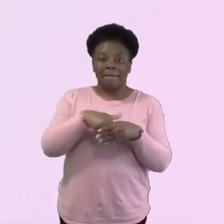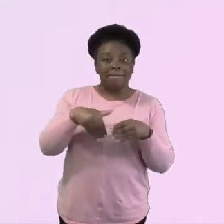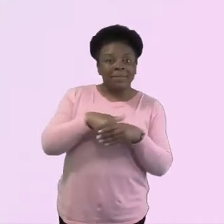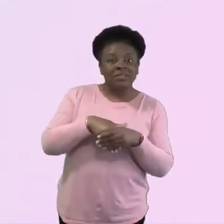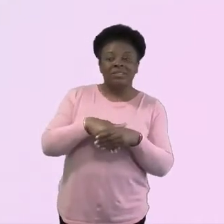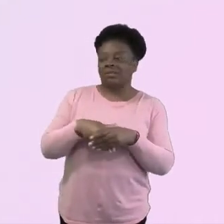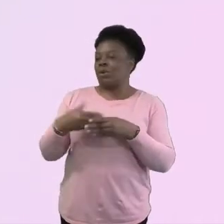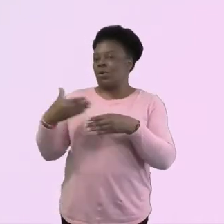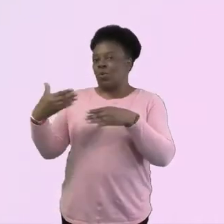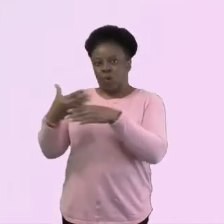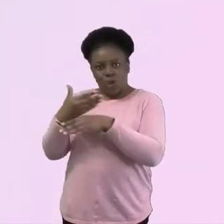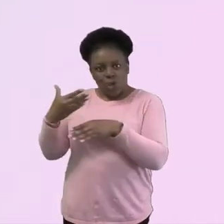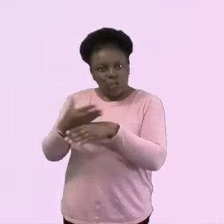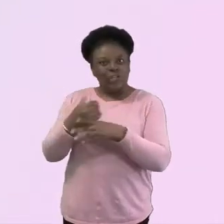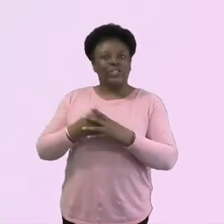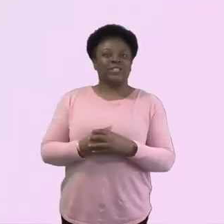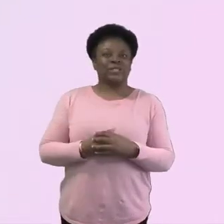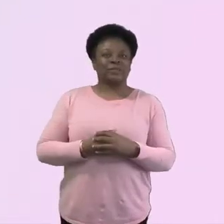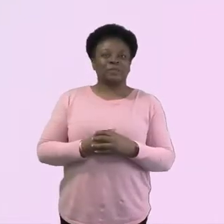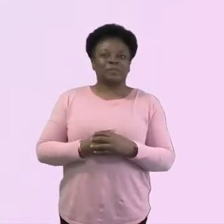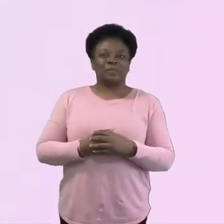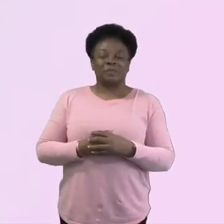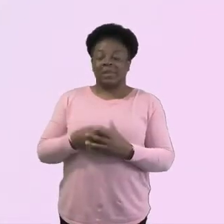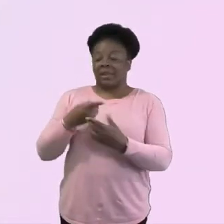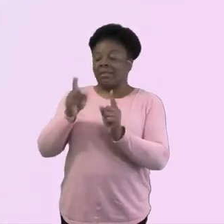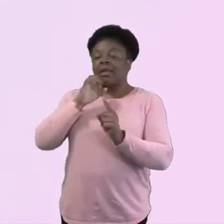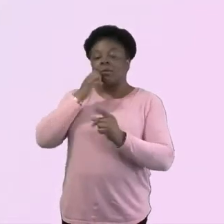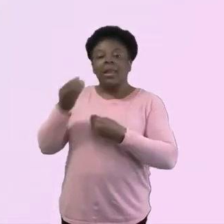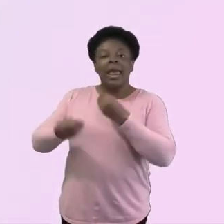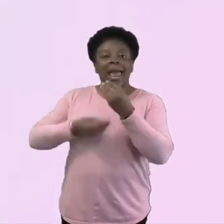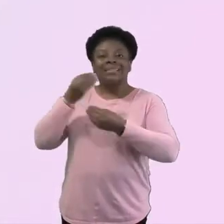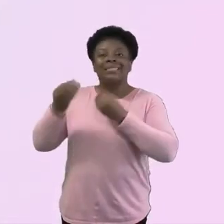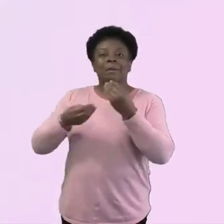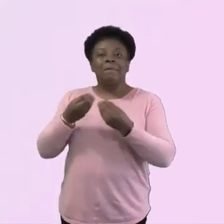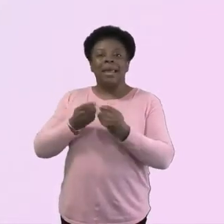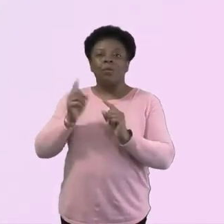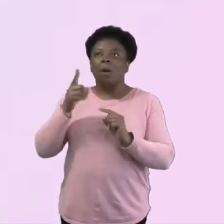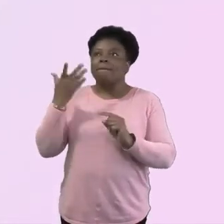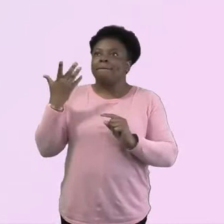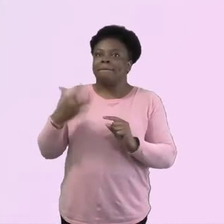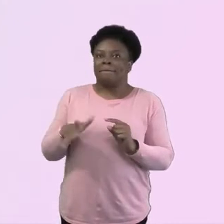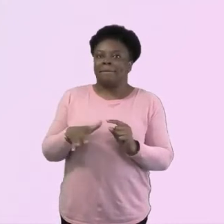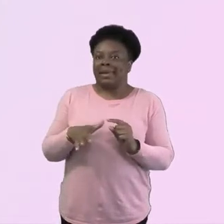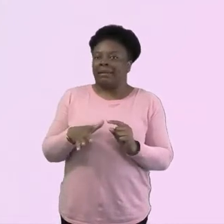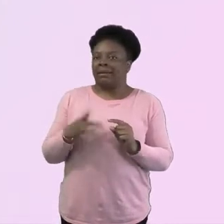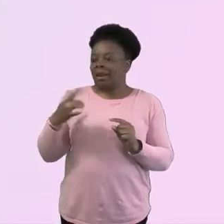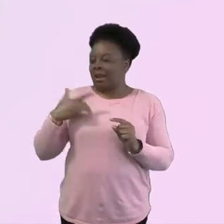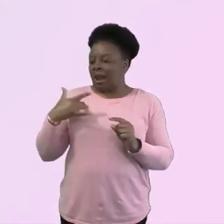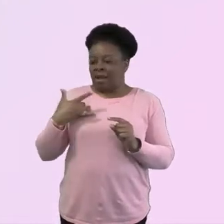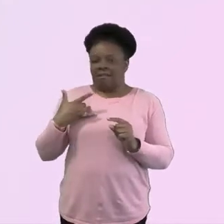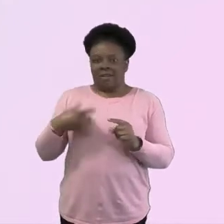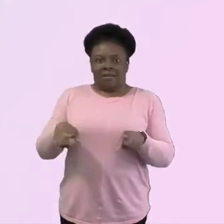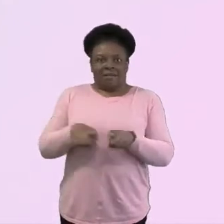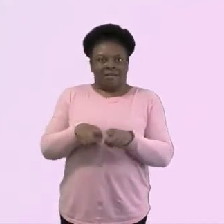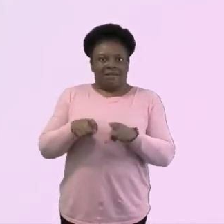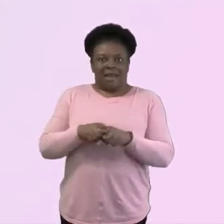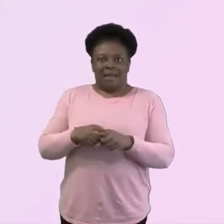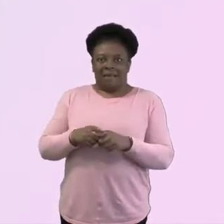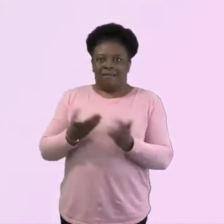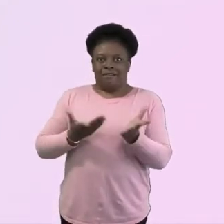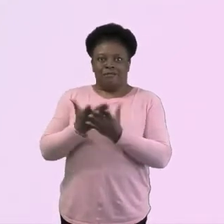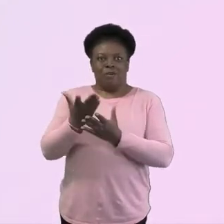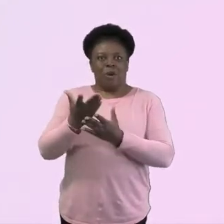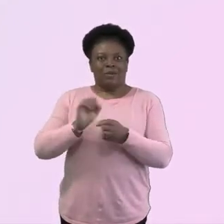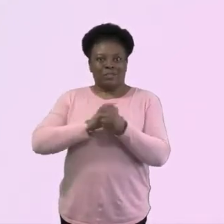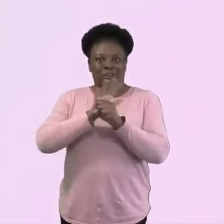And they're just going to share what it's been like this last few months and years now. Gosh. So, yeah.